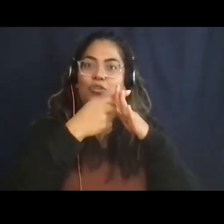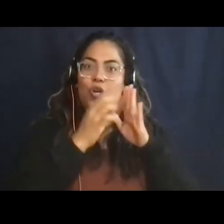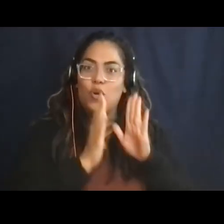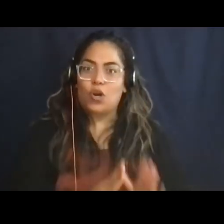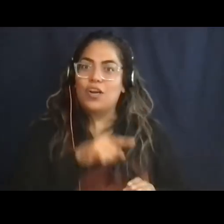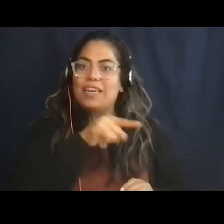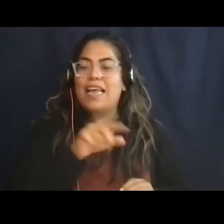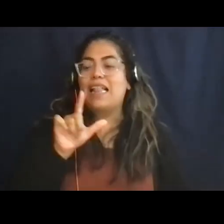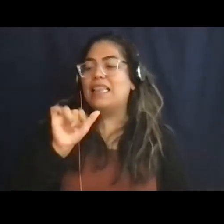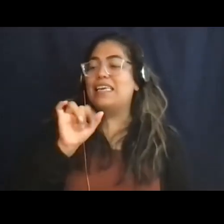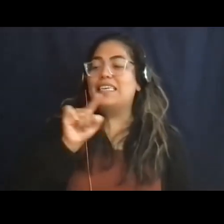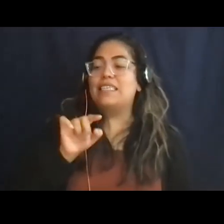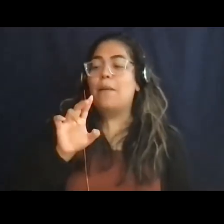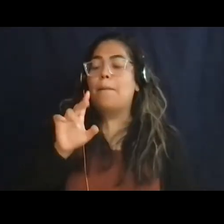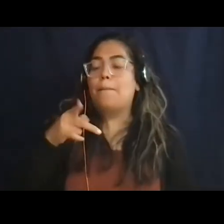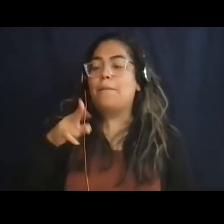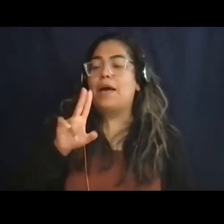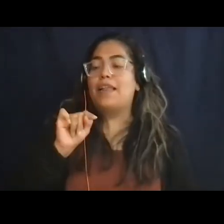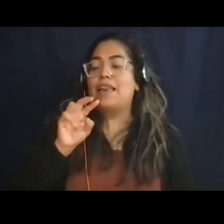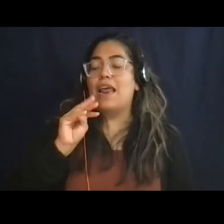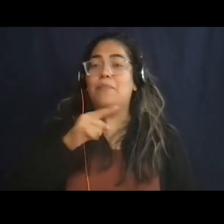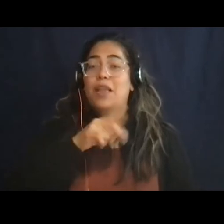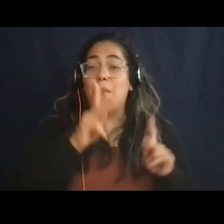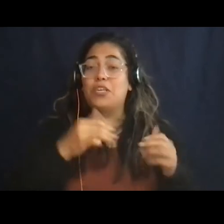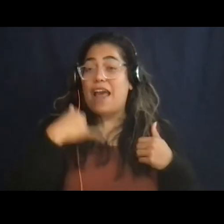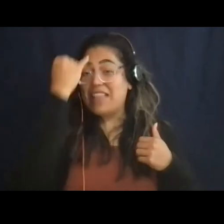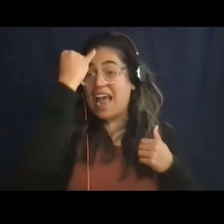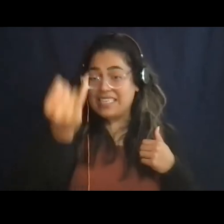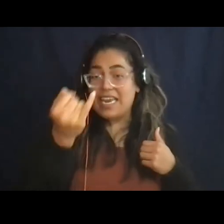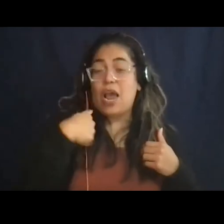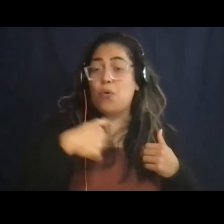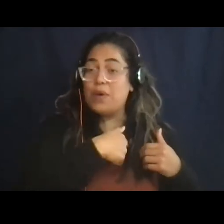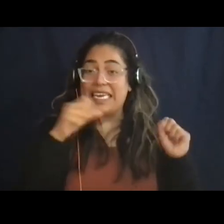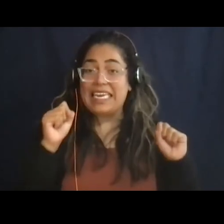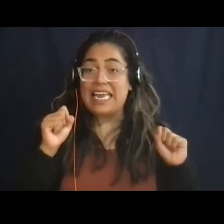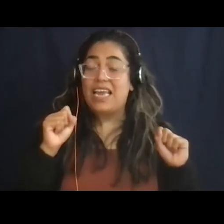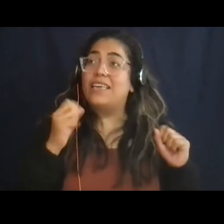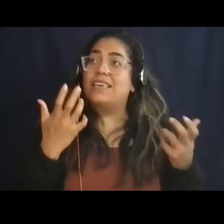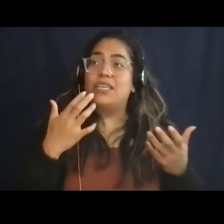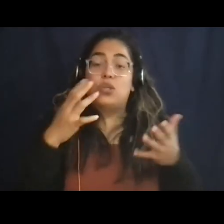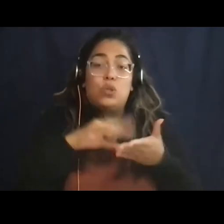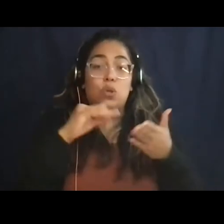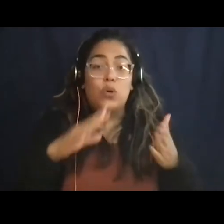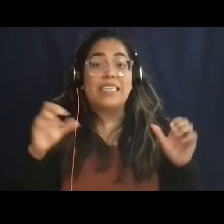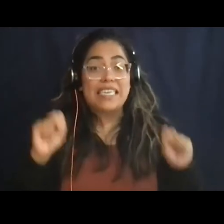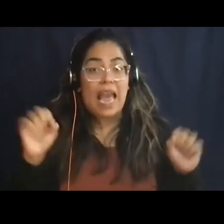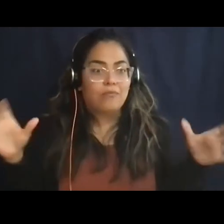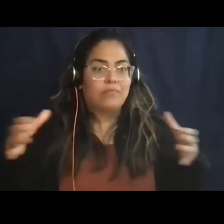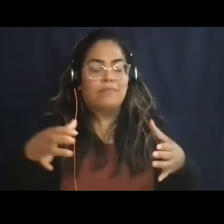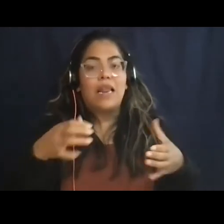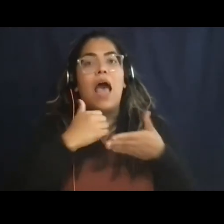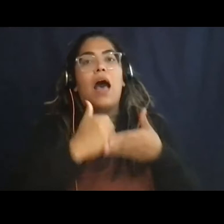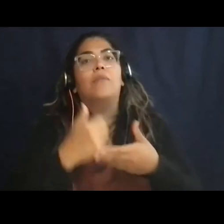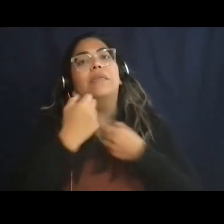was the person with this idea that we as students could really help